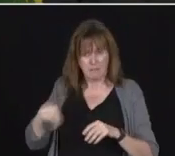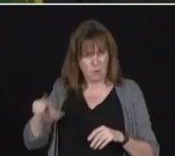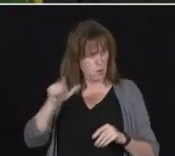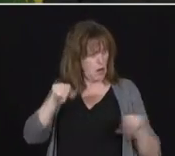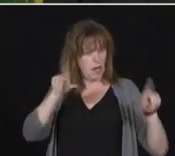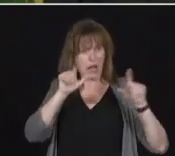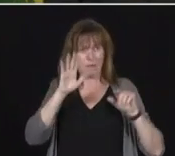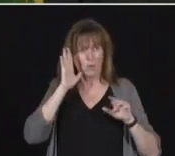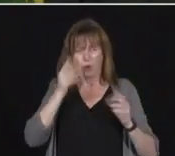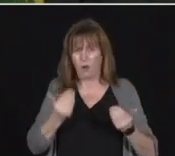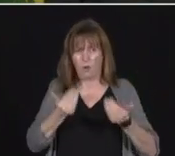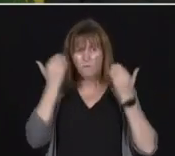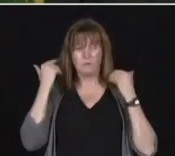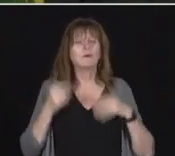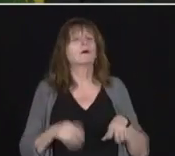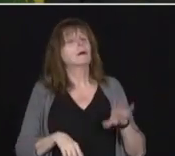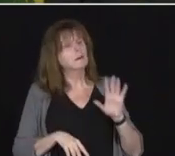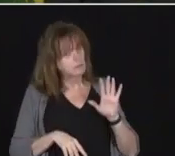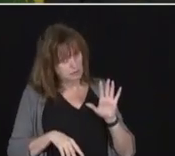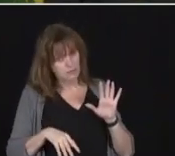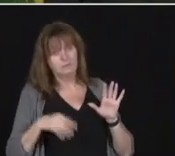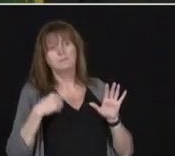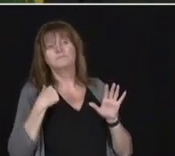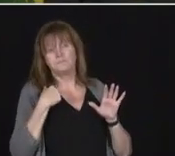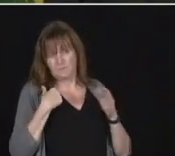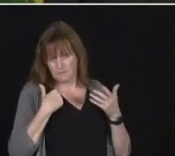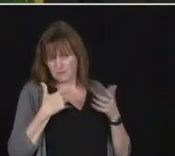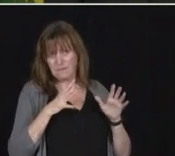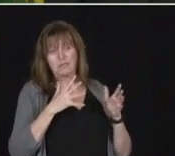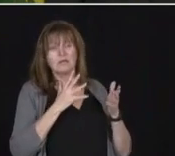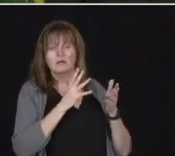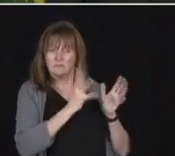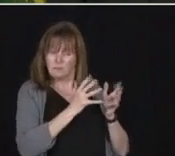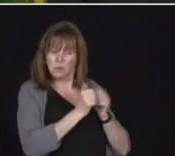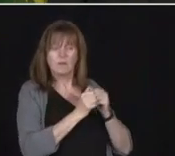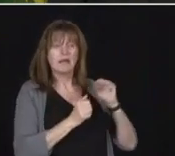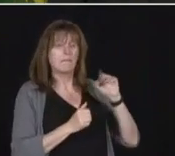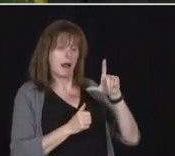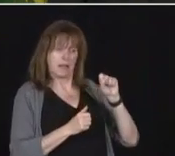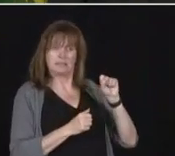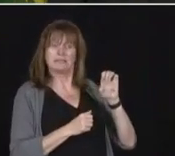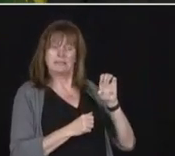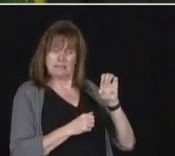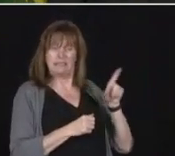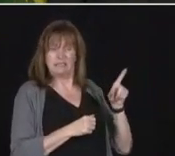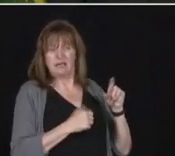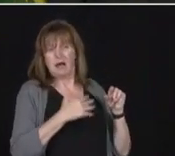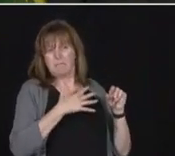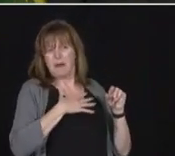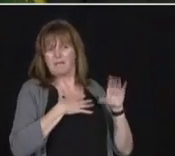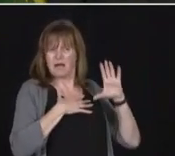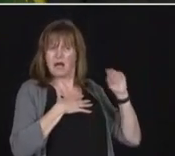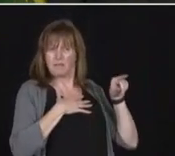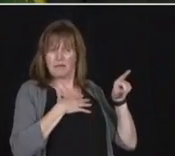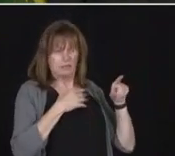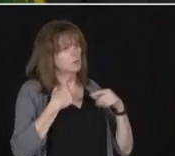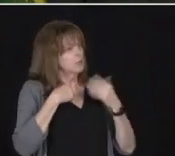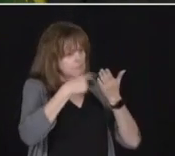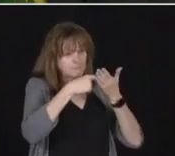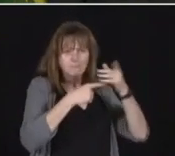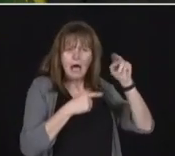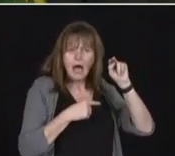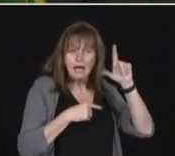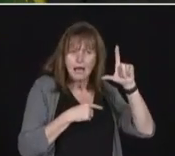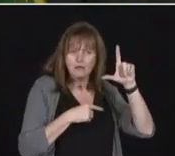with MLSC along with Mr. Bettman as well. What I understand, they're going to be testing their